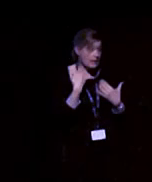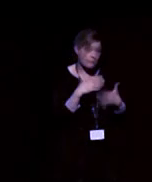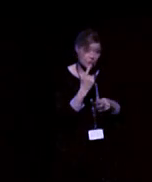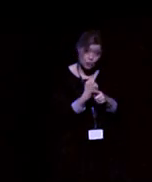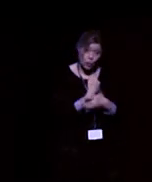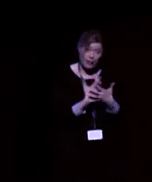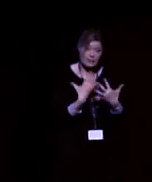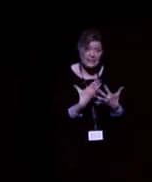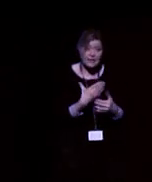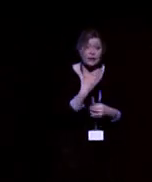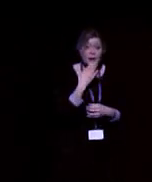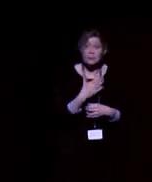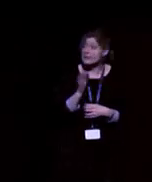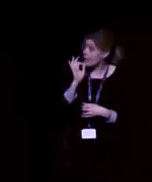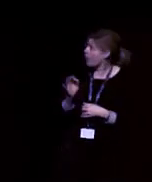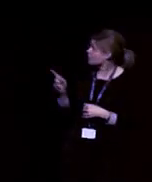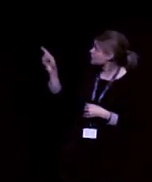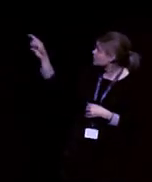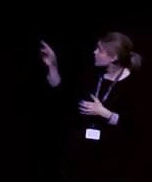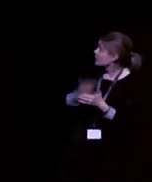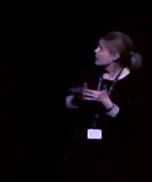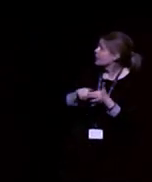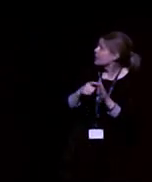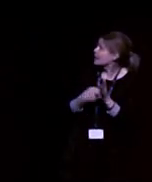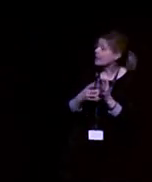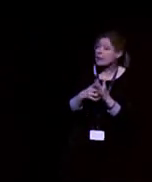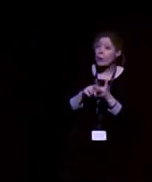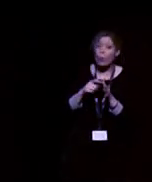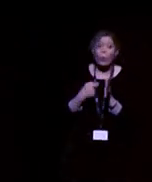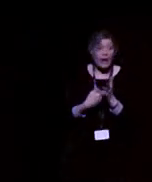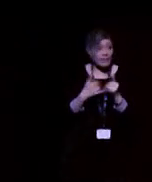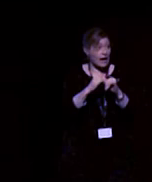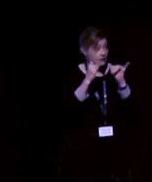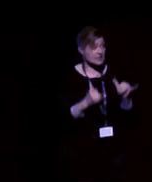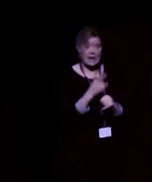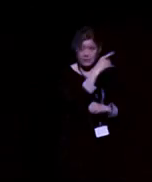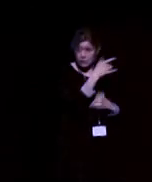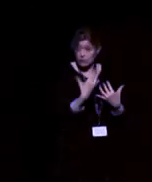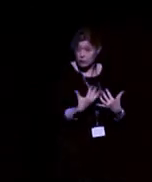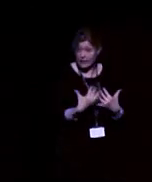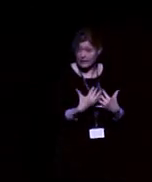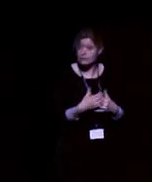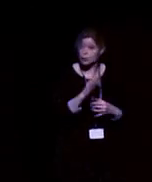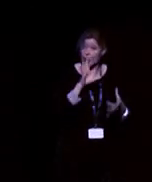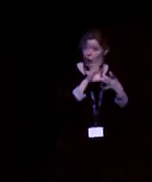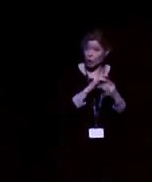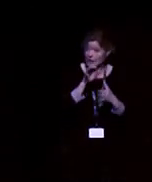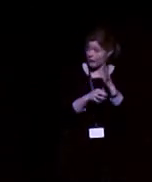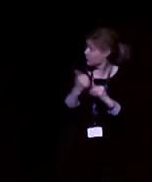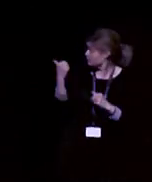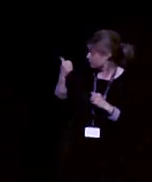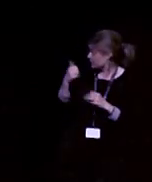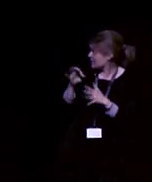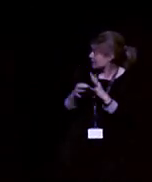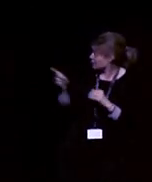please speak to HEARWARE. They did have a stand here today, but they have their contact details on the slide here and you can find